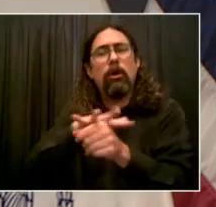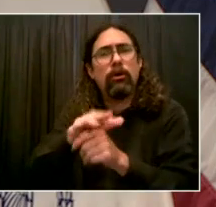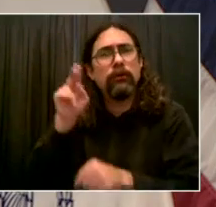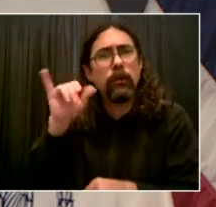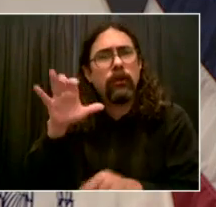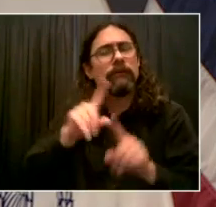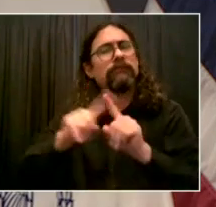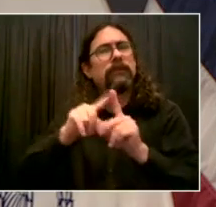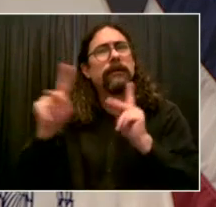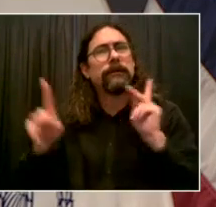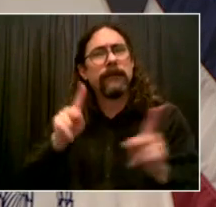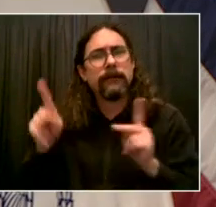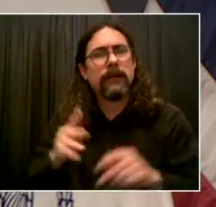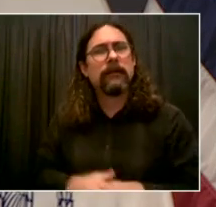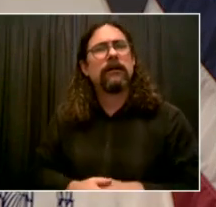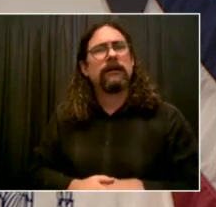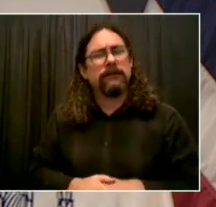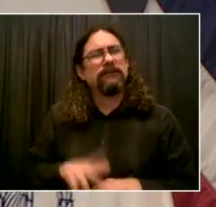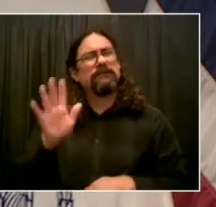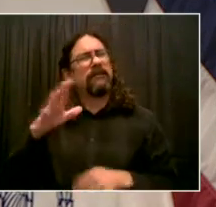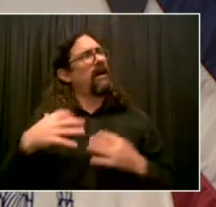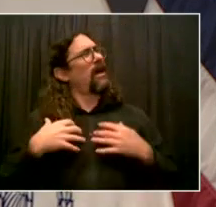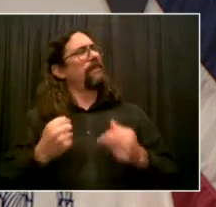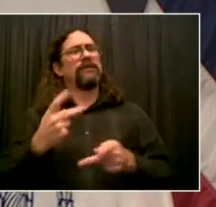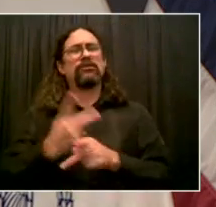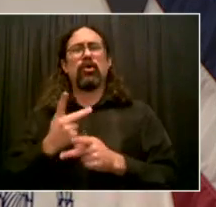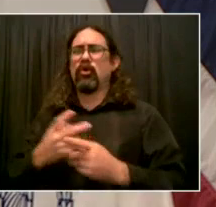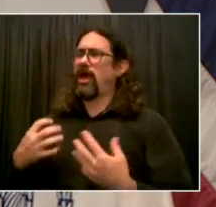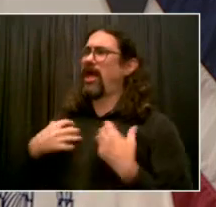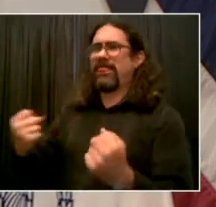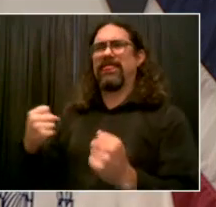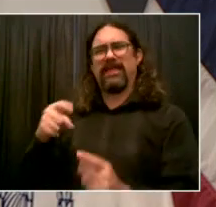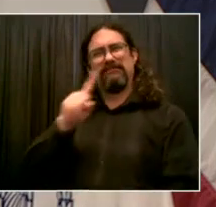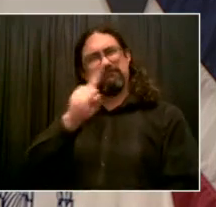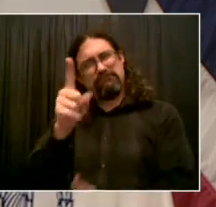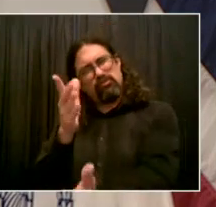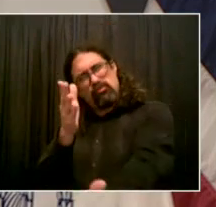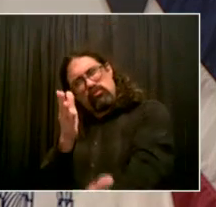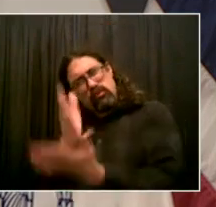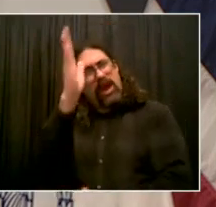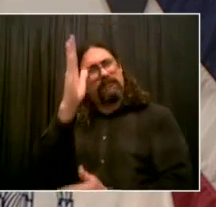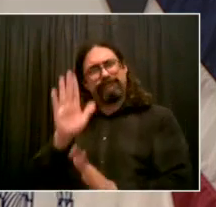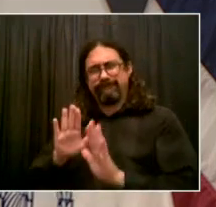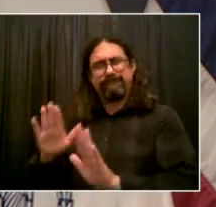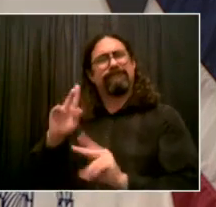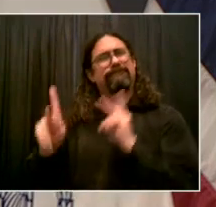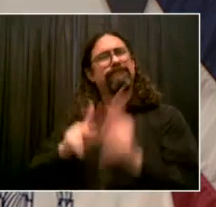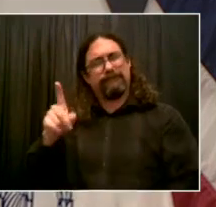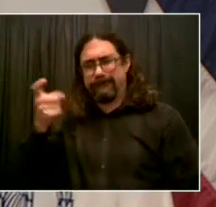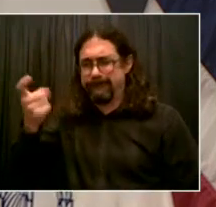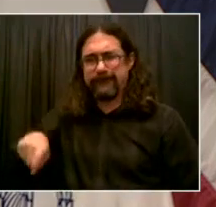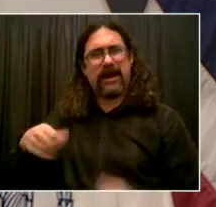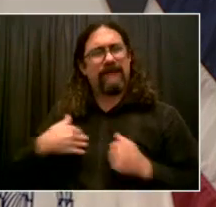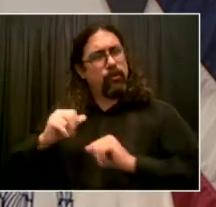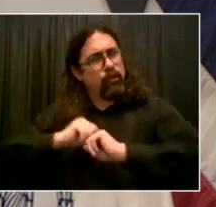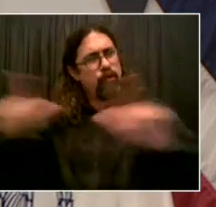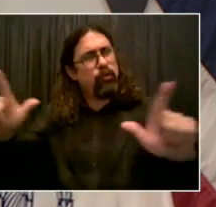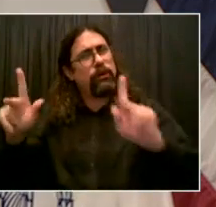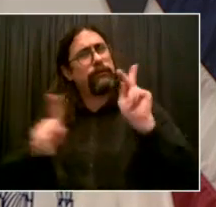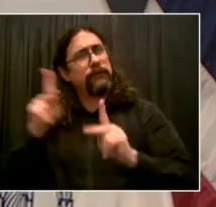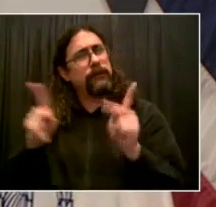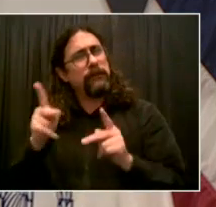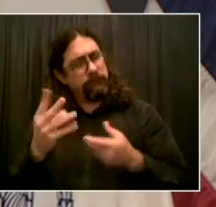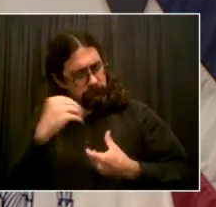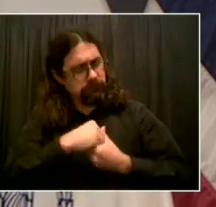just talking about it. We're doing it. Guaranteed health care for all, a public health core leading the way with the ability to reach people like